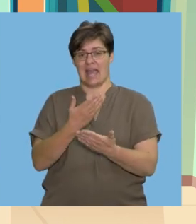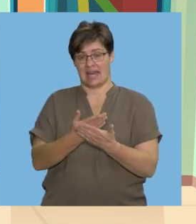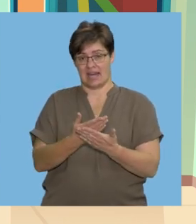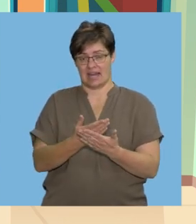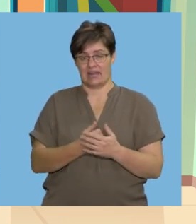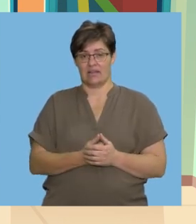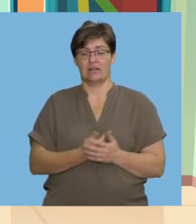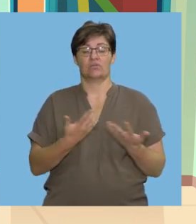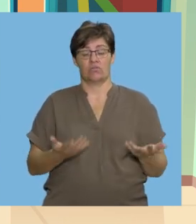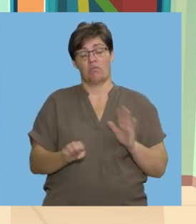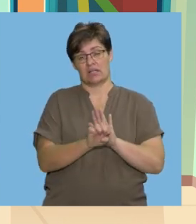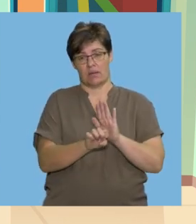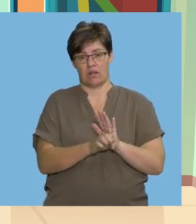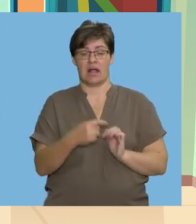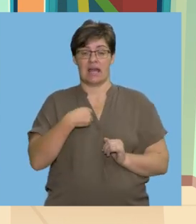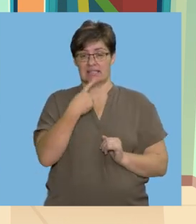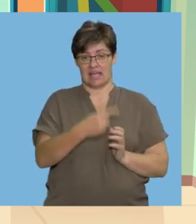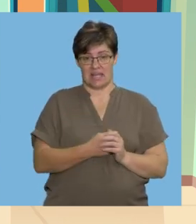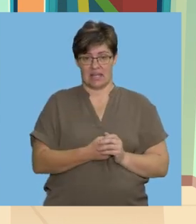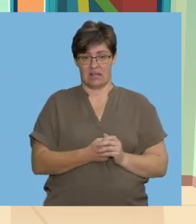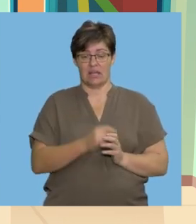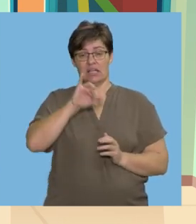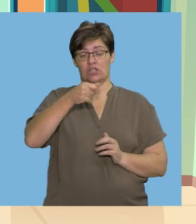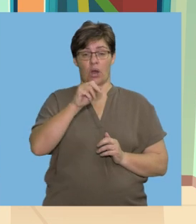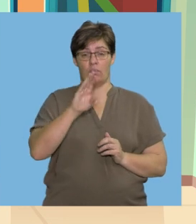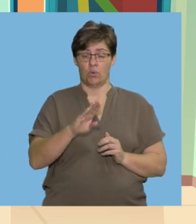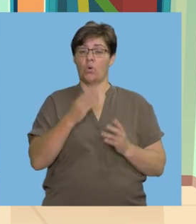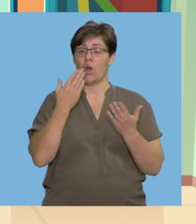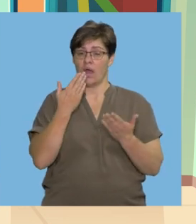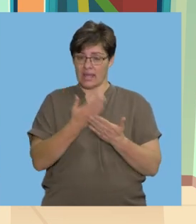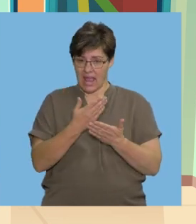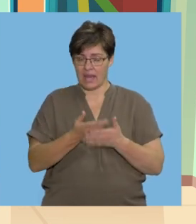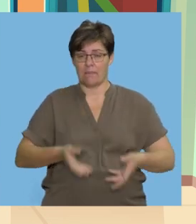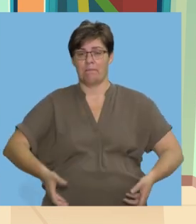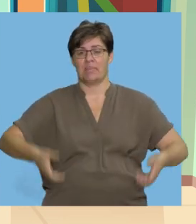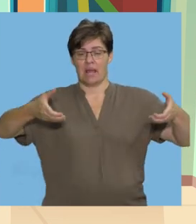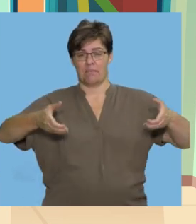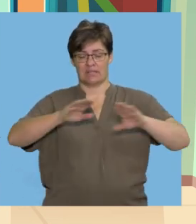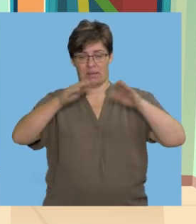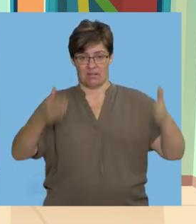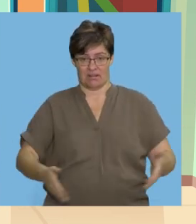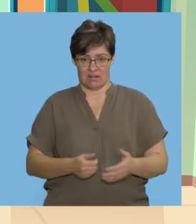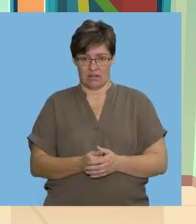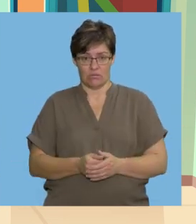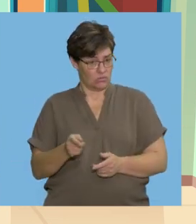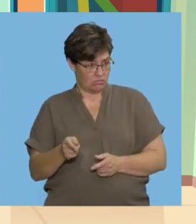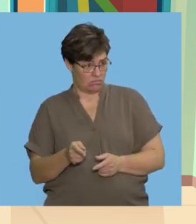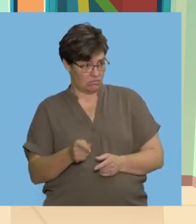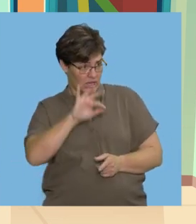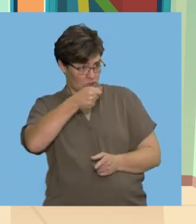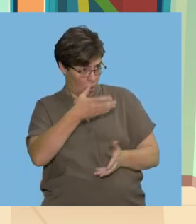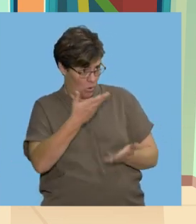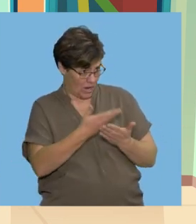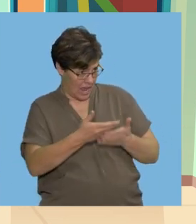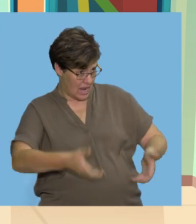with Can For example I say Jabu is able to pick up the table You then will